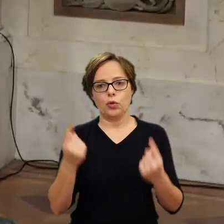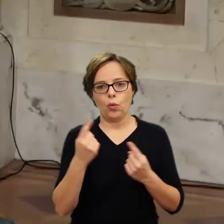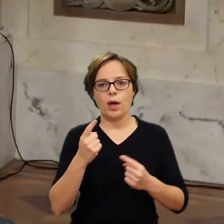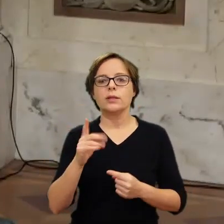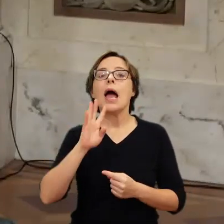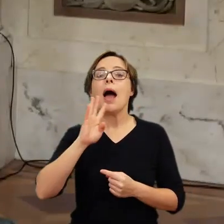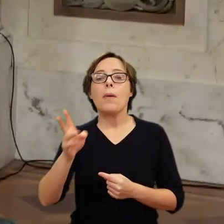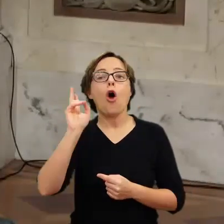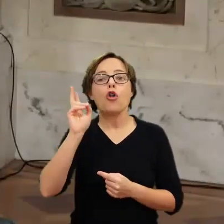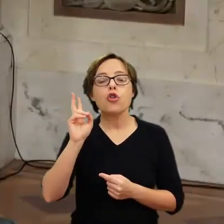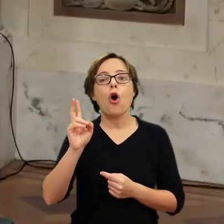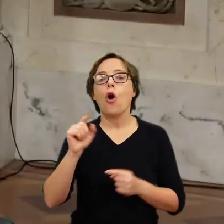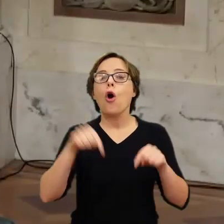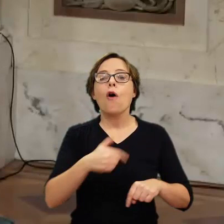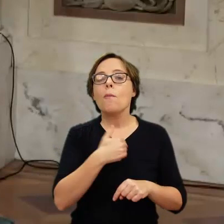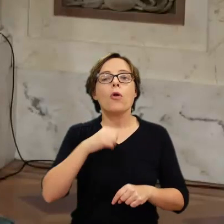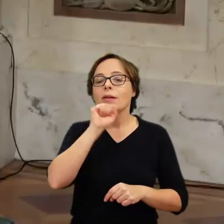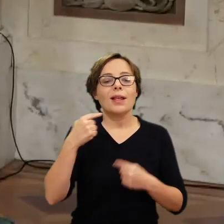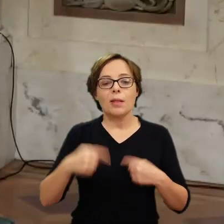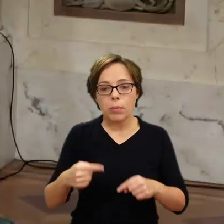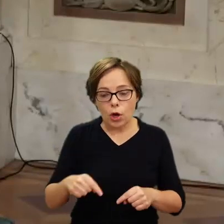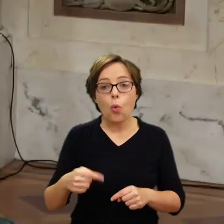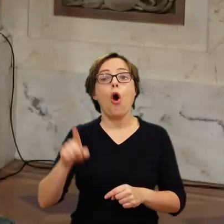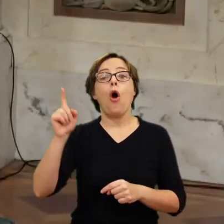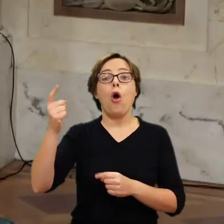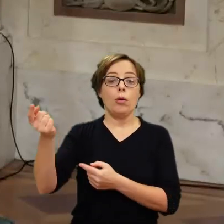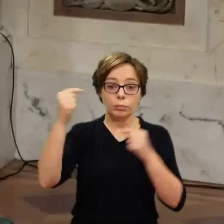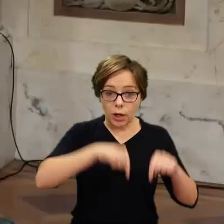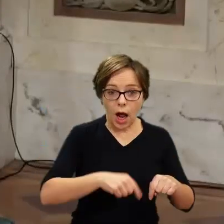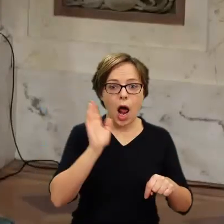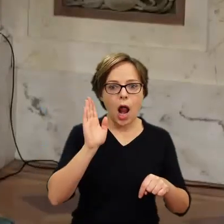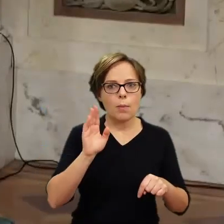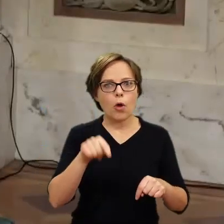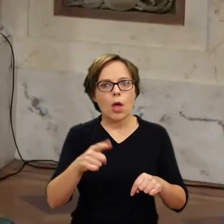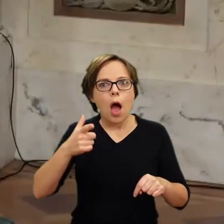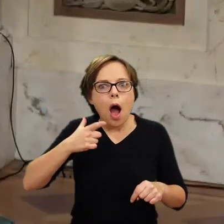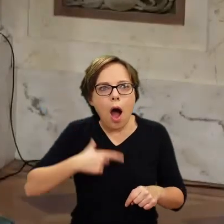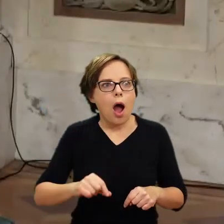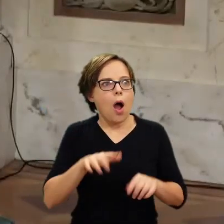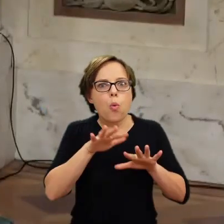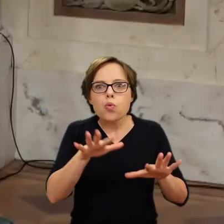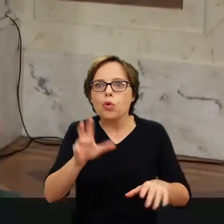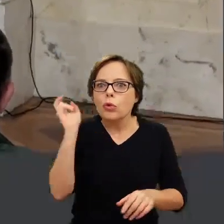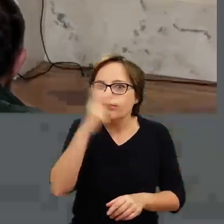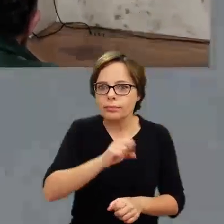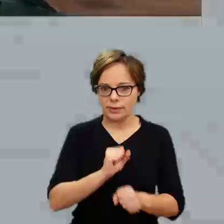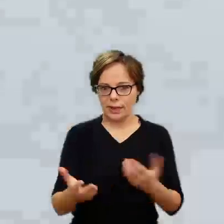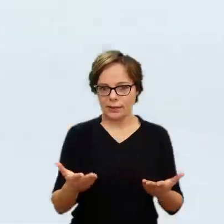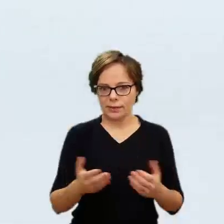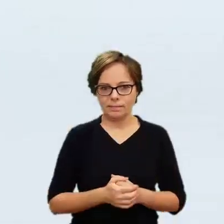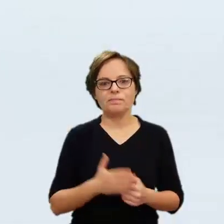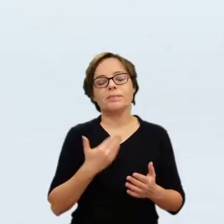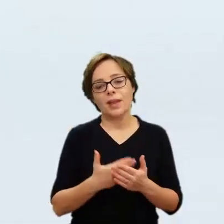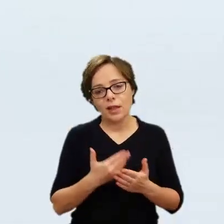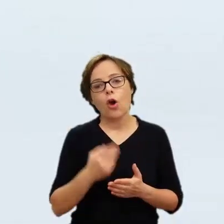people who have never been to Poland in their lives and all kind of coming back saying, Oh my God, it's full of amazing things. So I think, you know,